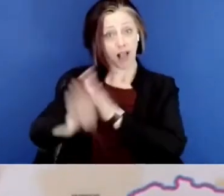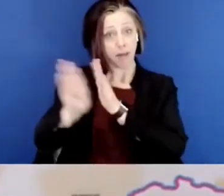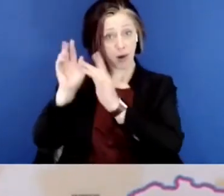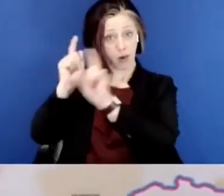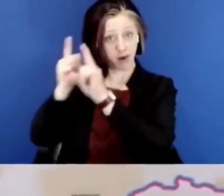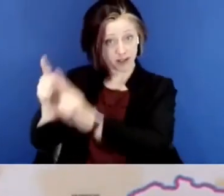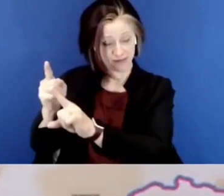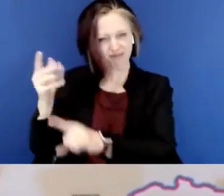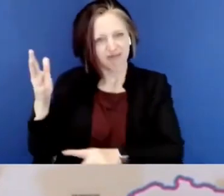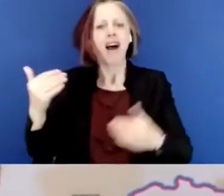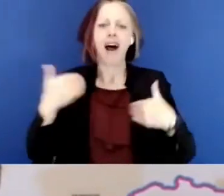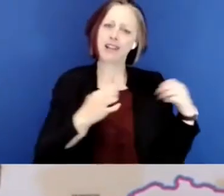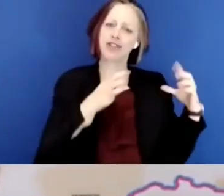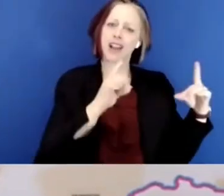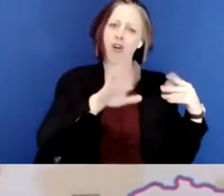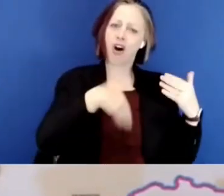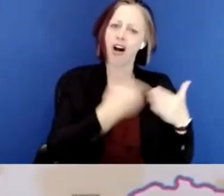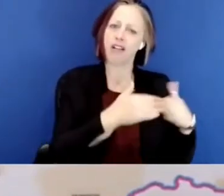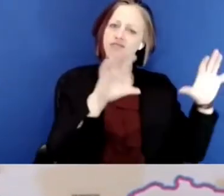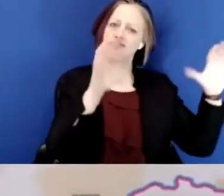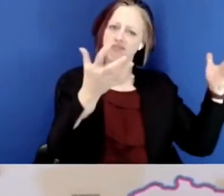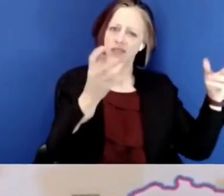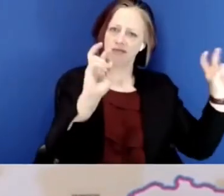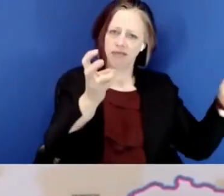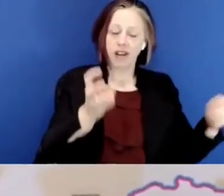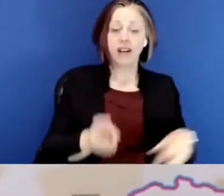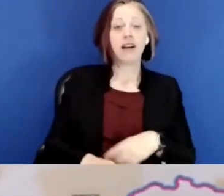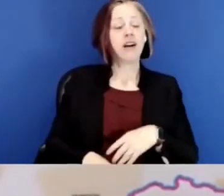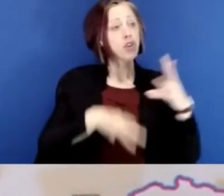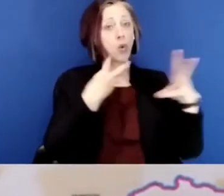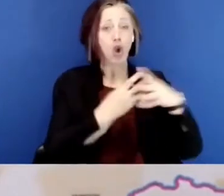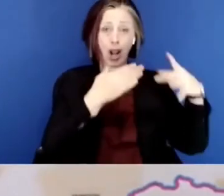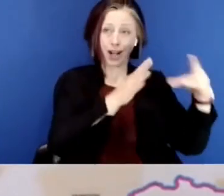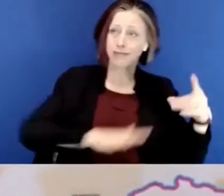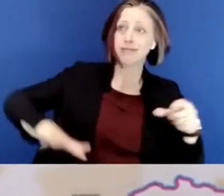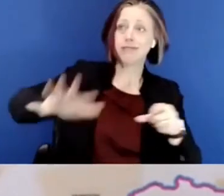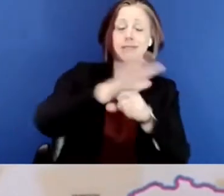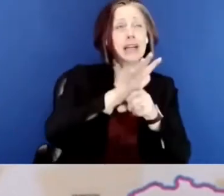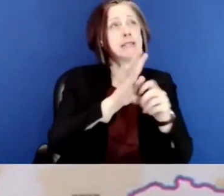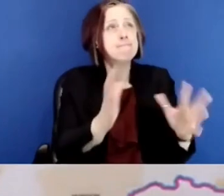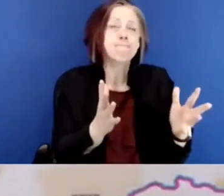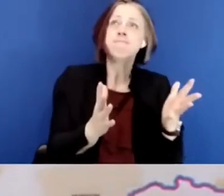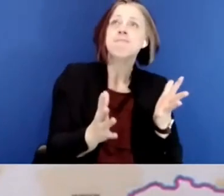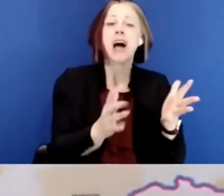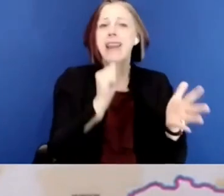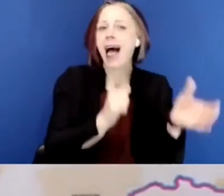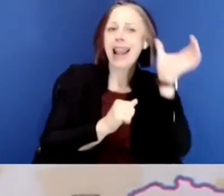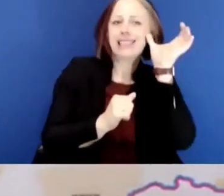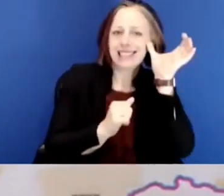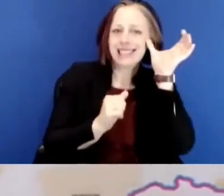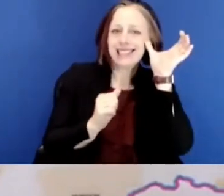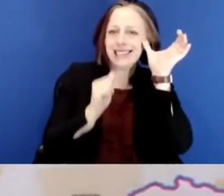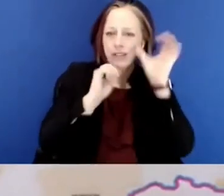where there were sustainable development goals, we had education for all. And at that time, the world leaders were